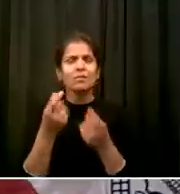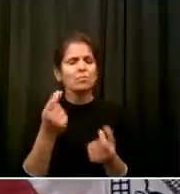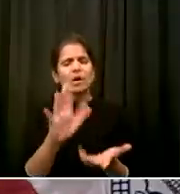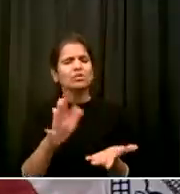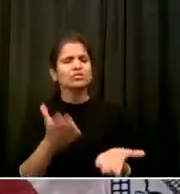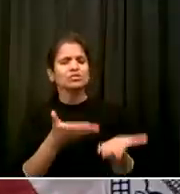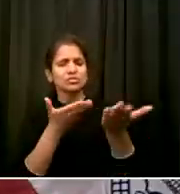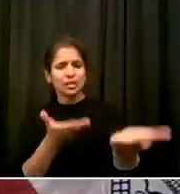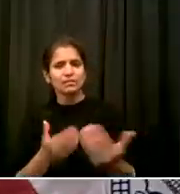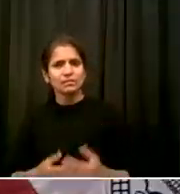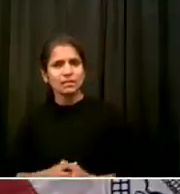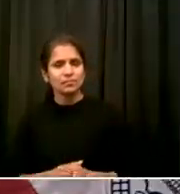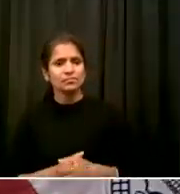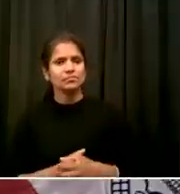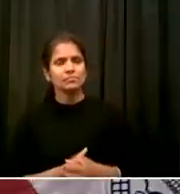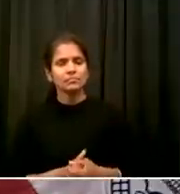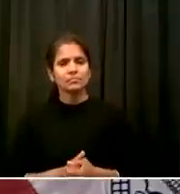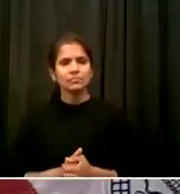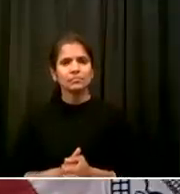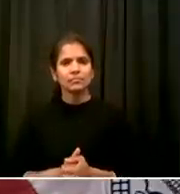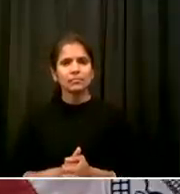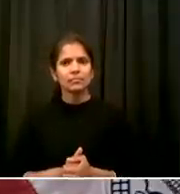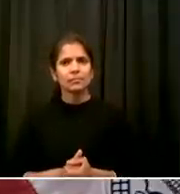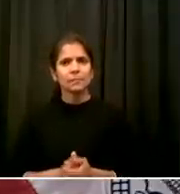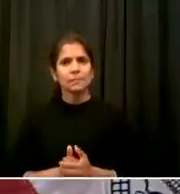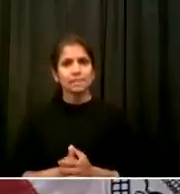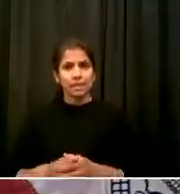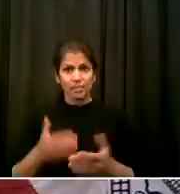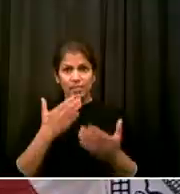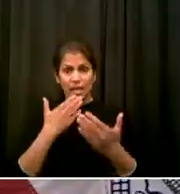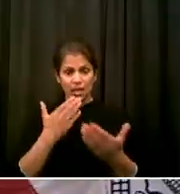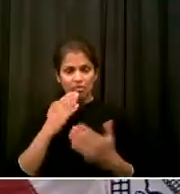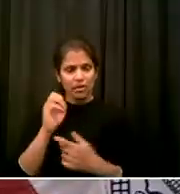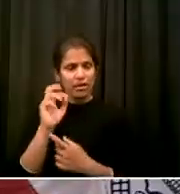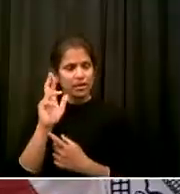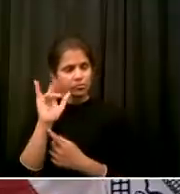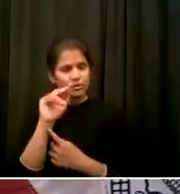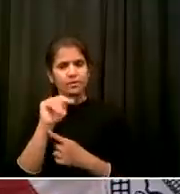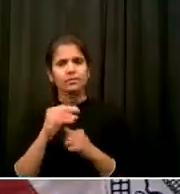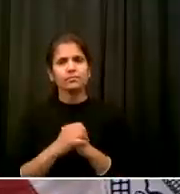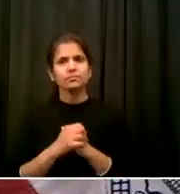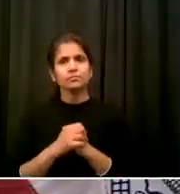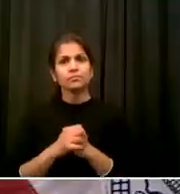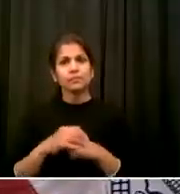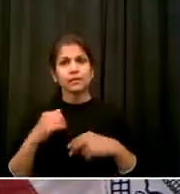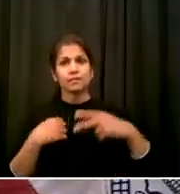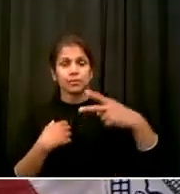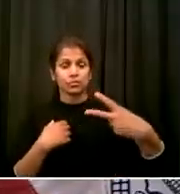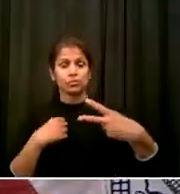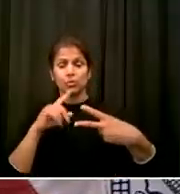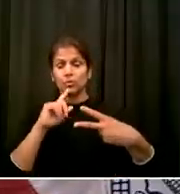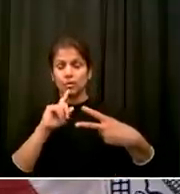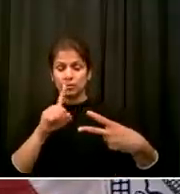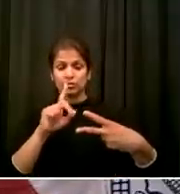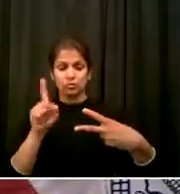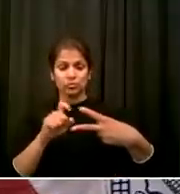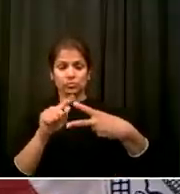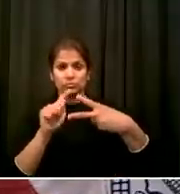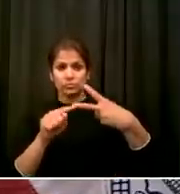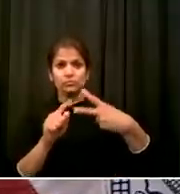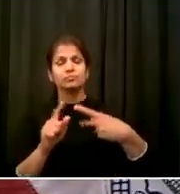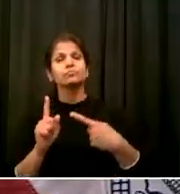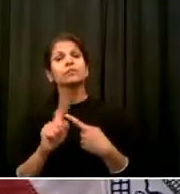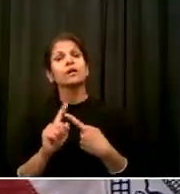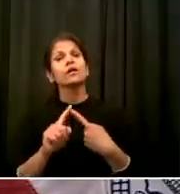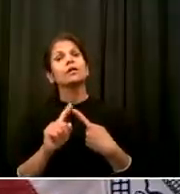Thank you, Erin I think there's two immediate answers I would offer The first is this is a very personal decision that people